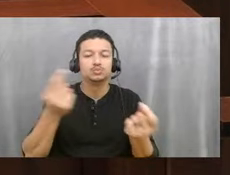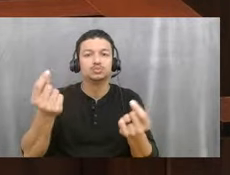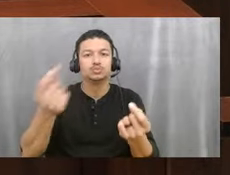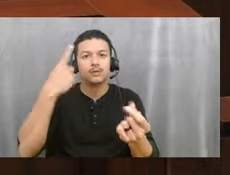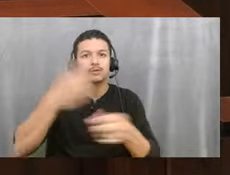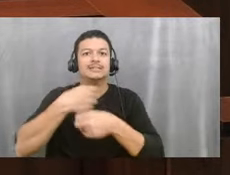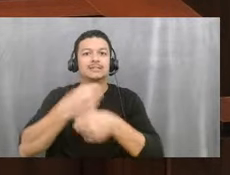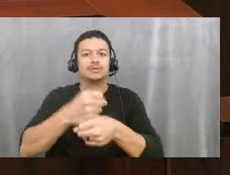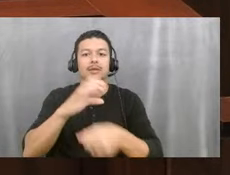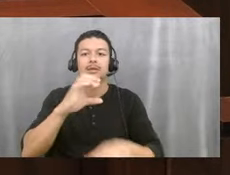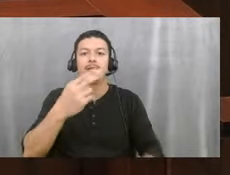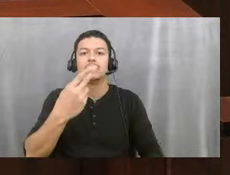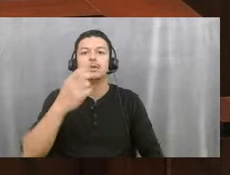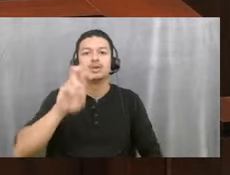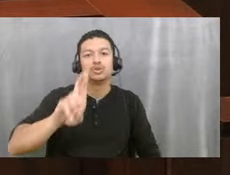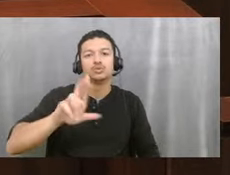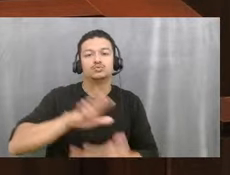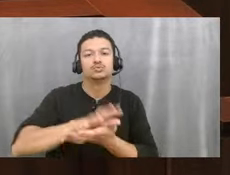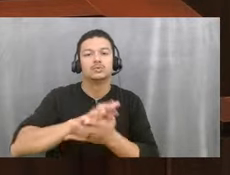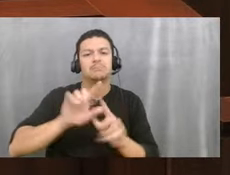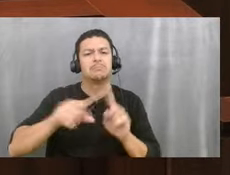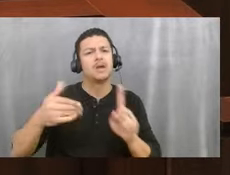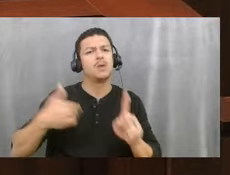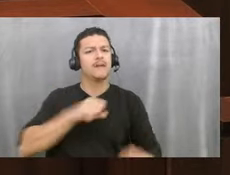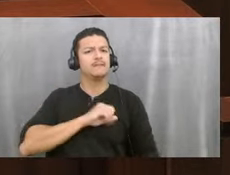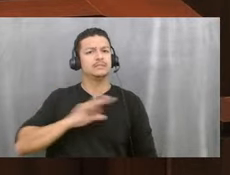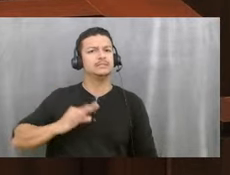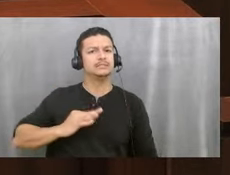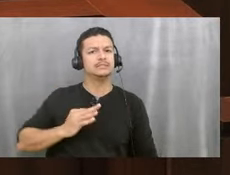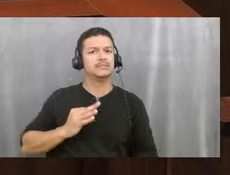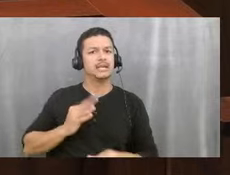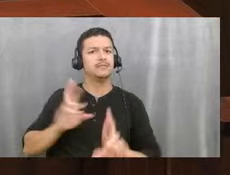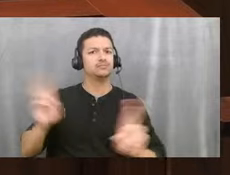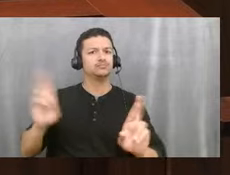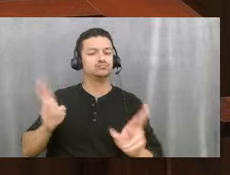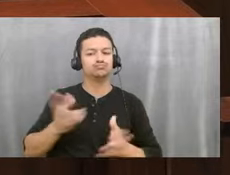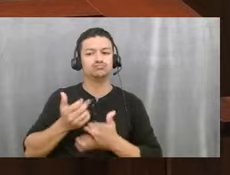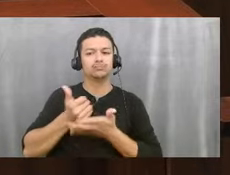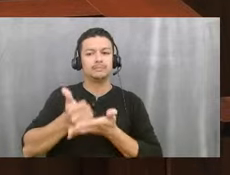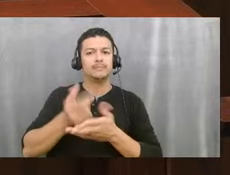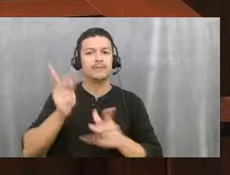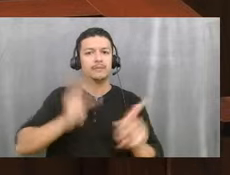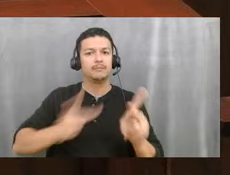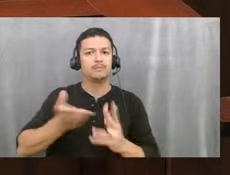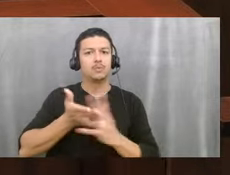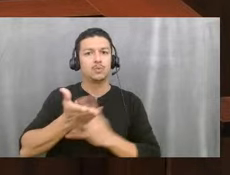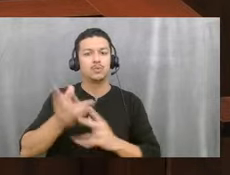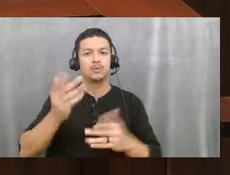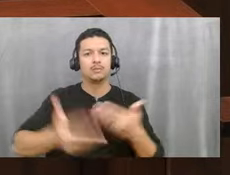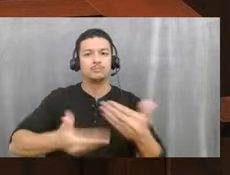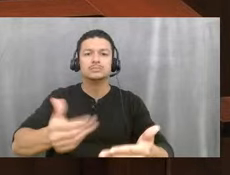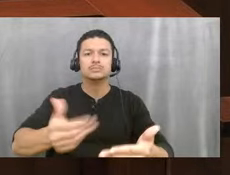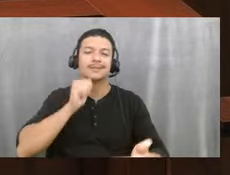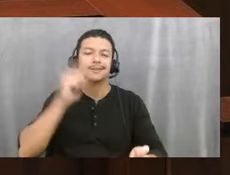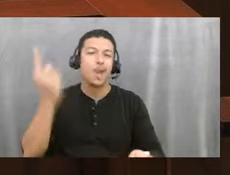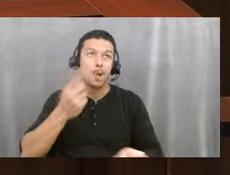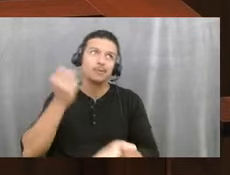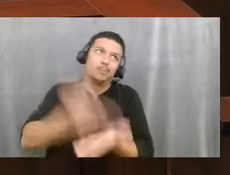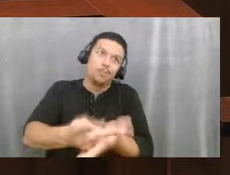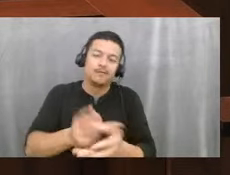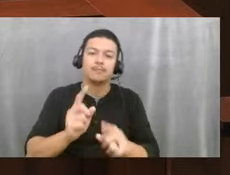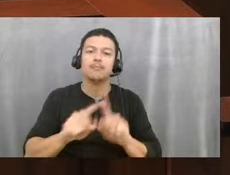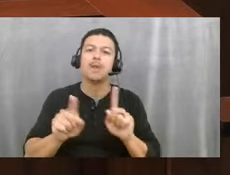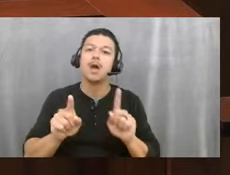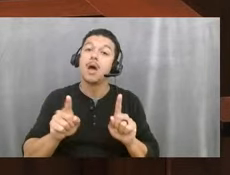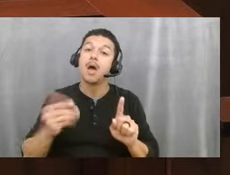staff on board to be able to help people through that process. And we are, I wouldn't say always approving charter schools, but we have them